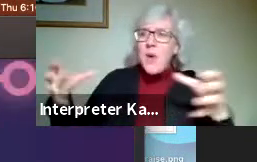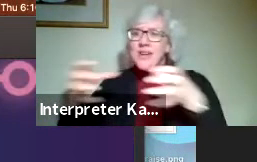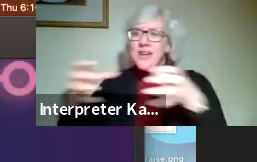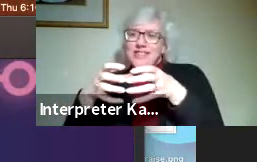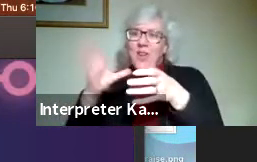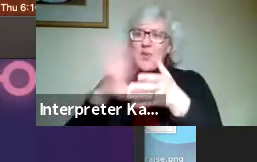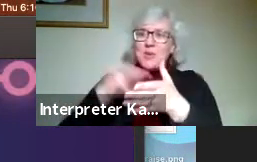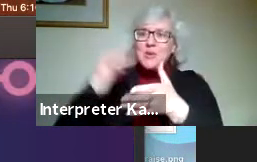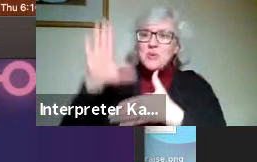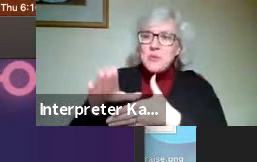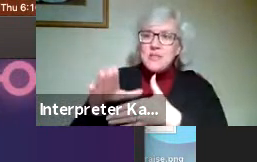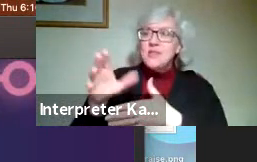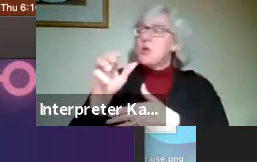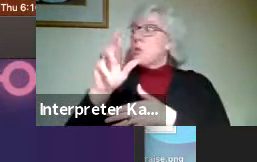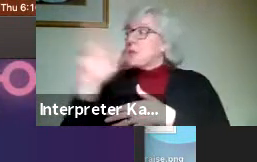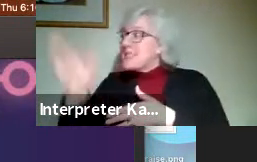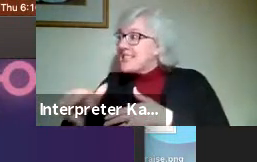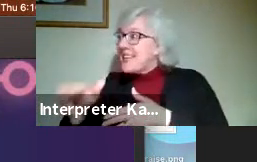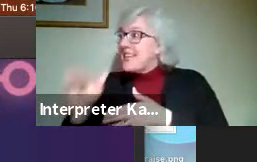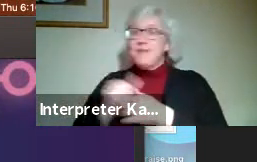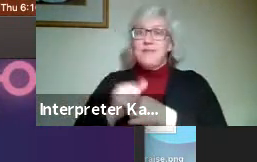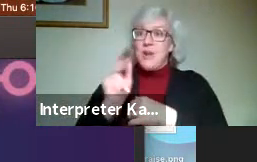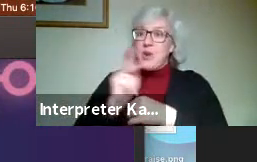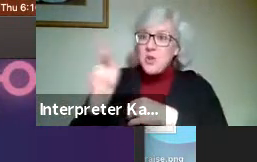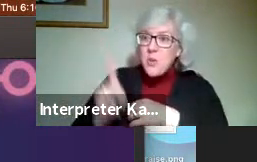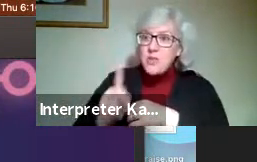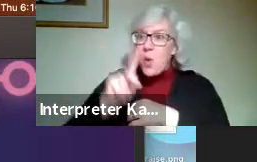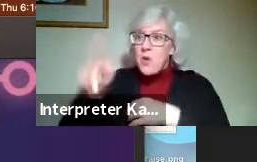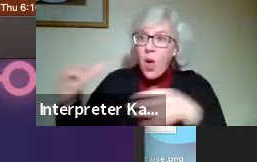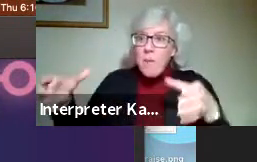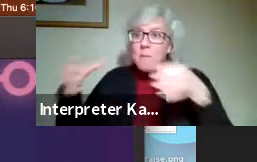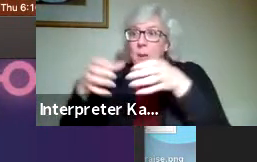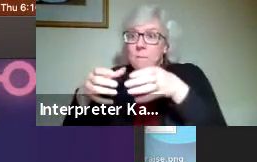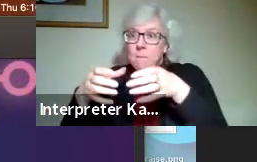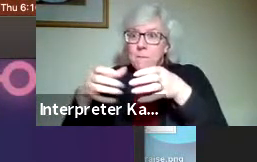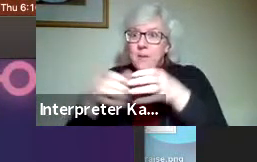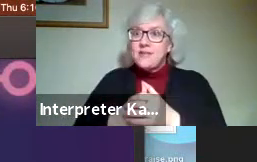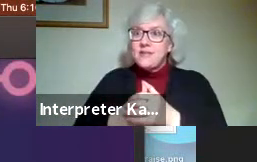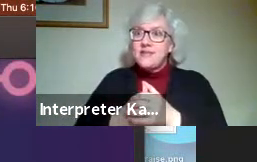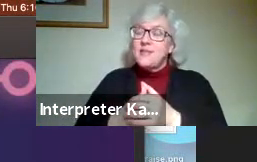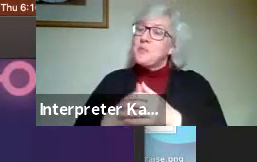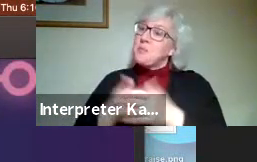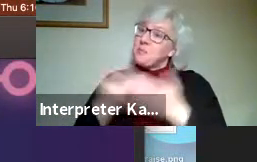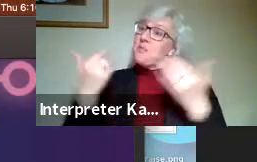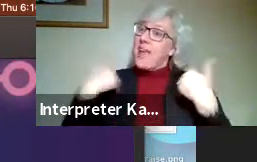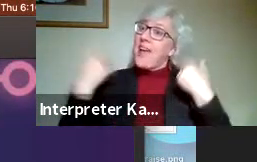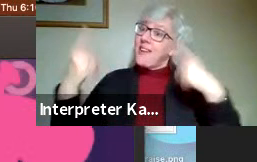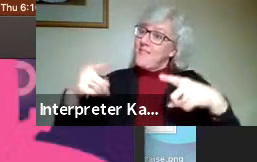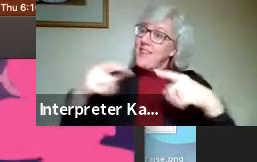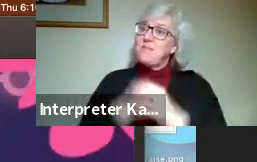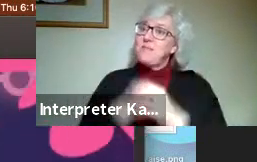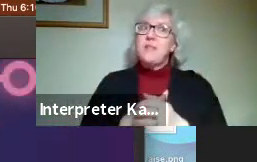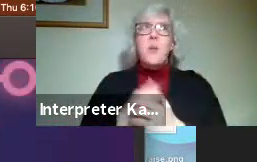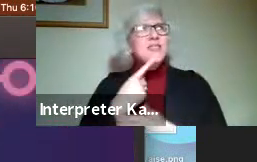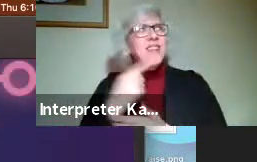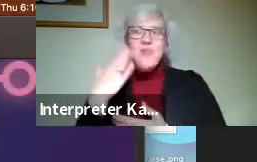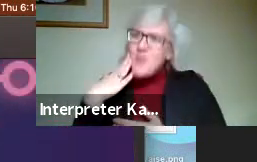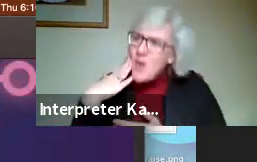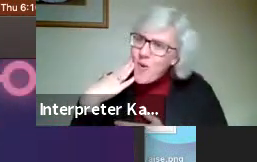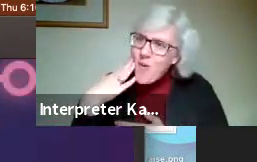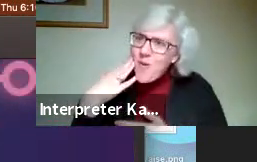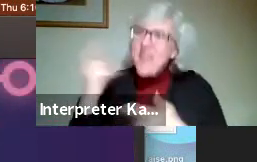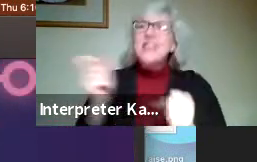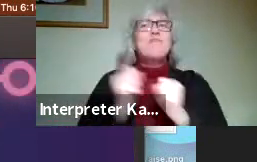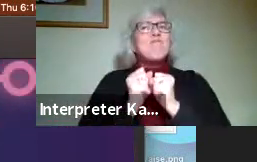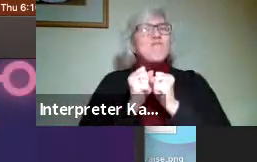the students from Racine and Kenosha, to go ahead and put together this event, and we said, you know what, this has got to be a